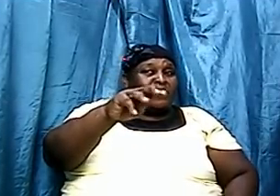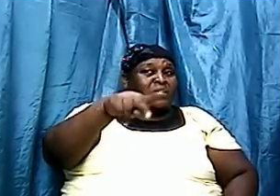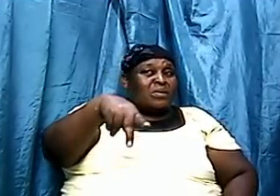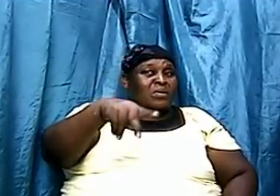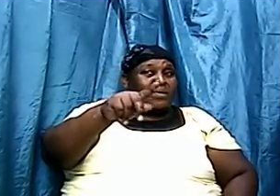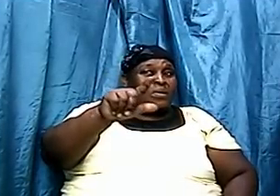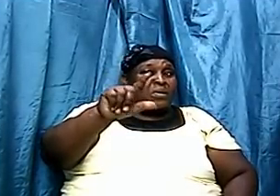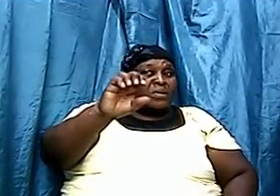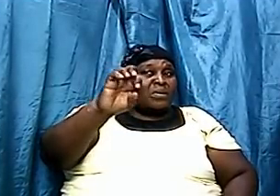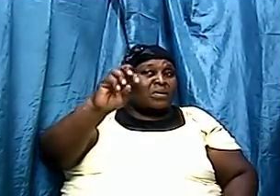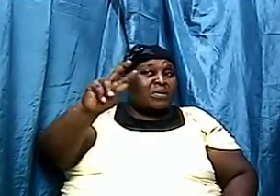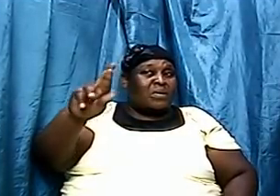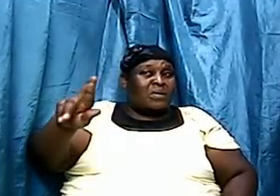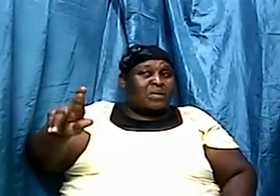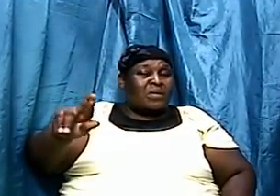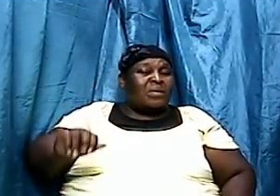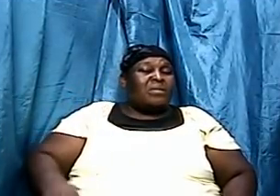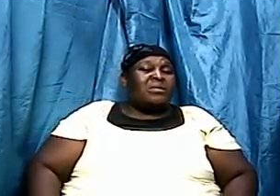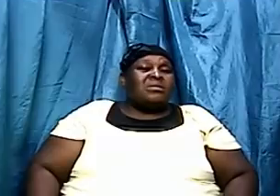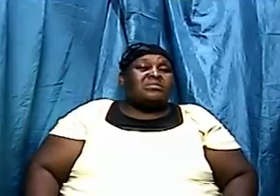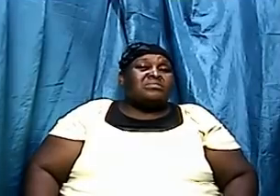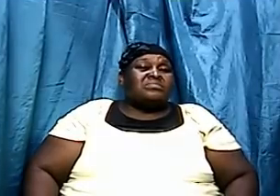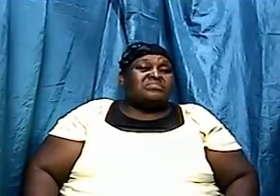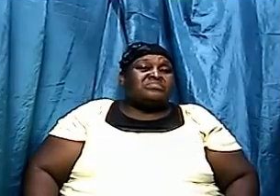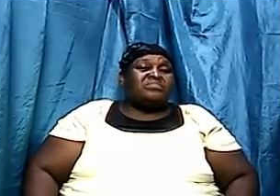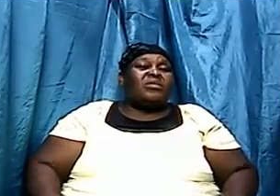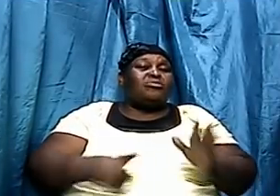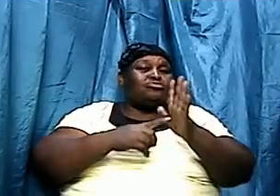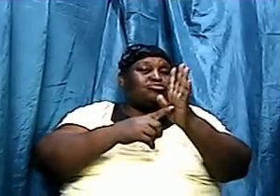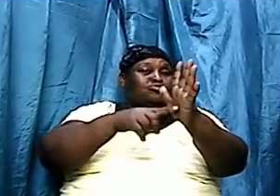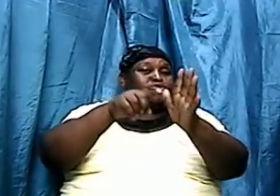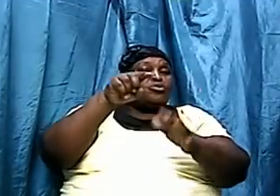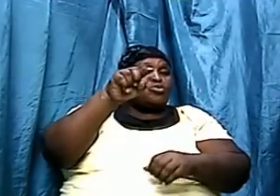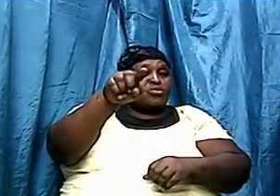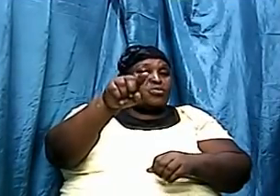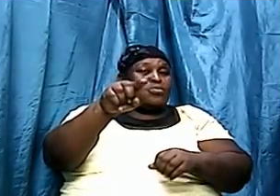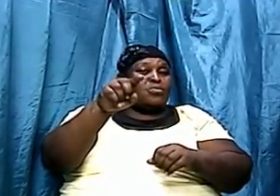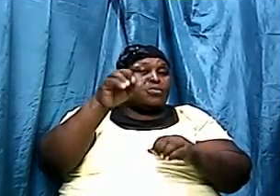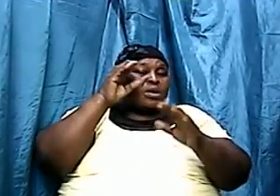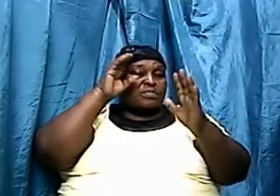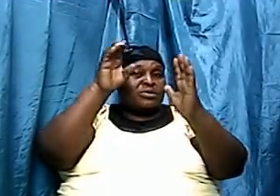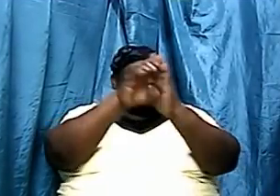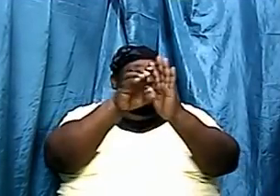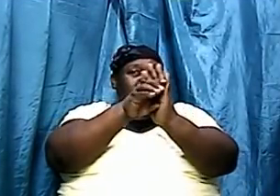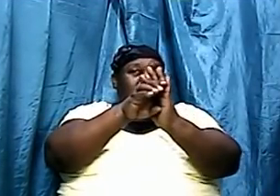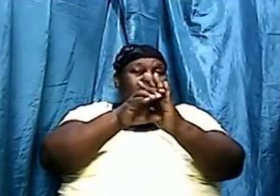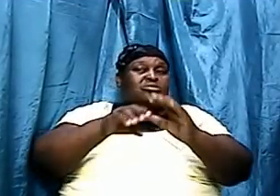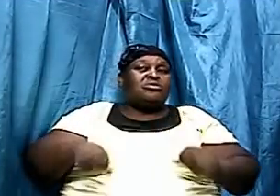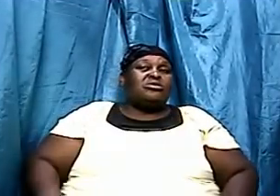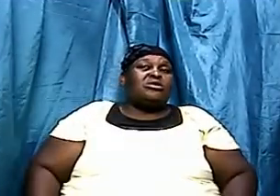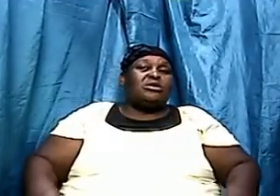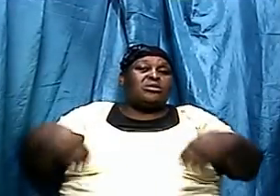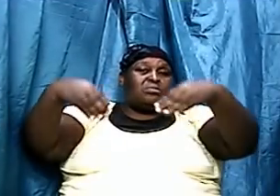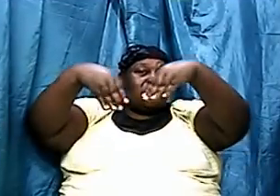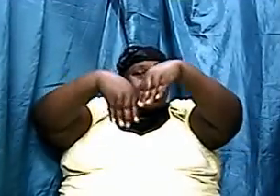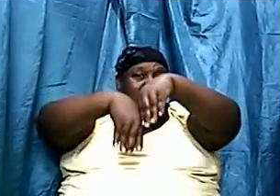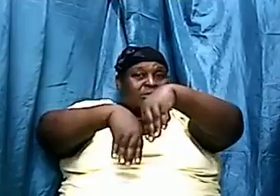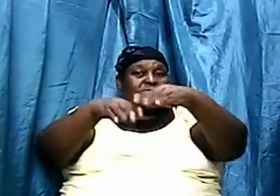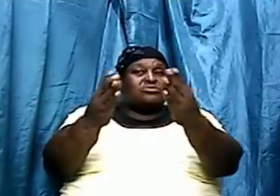now I will show you a picture and I know most of you in some biology book have seen it before look at this one